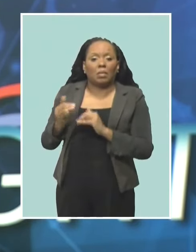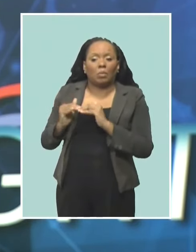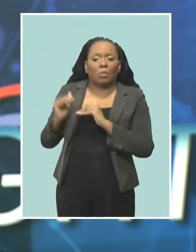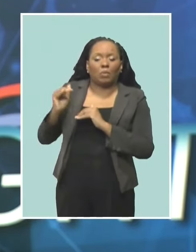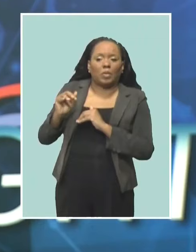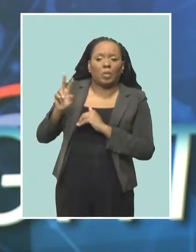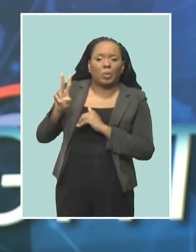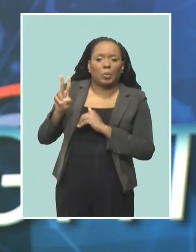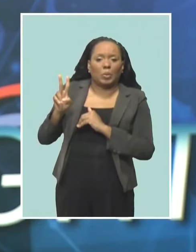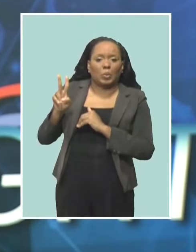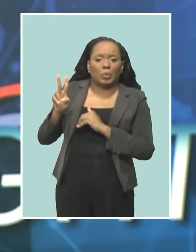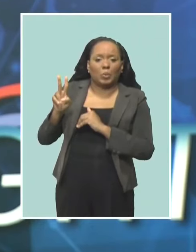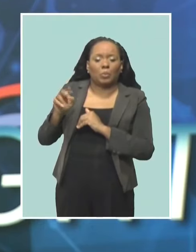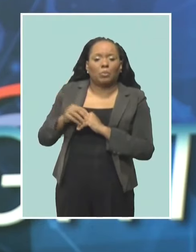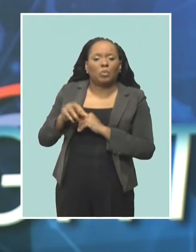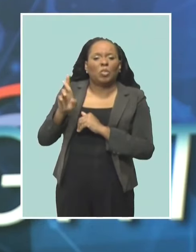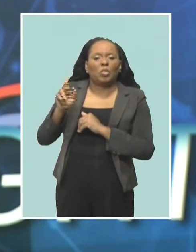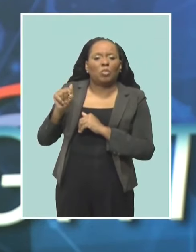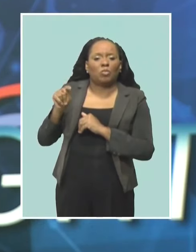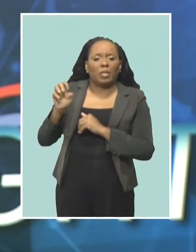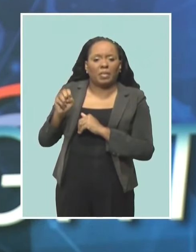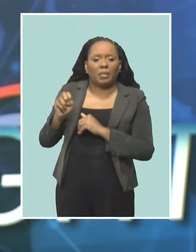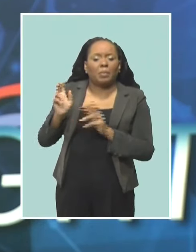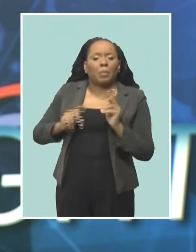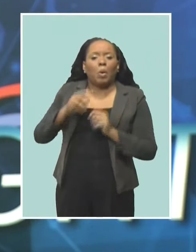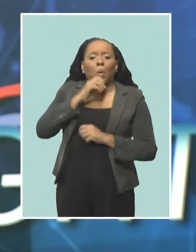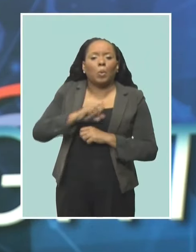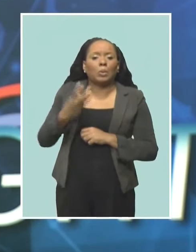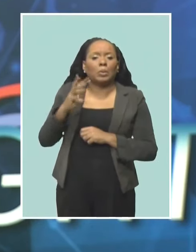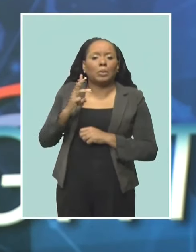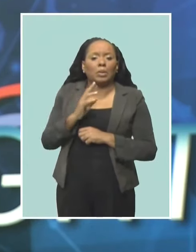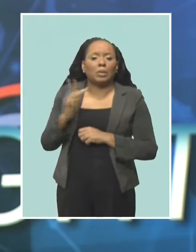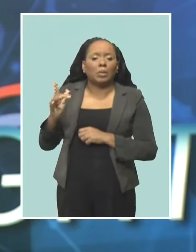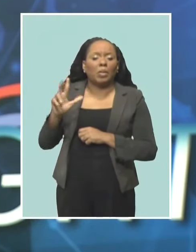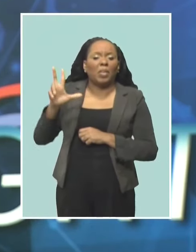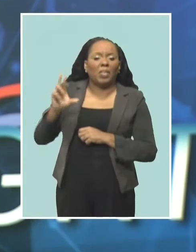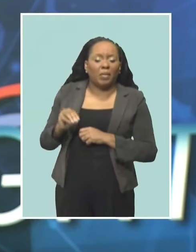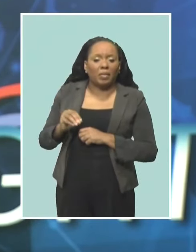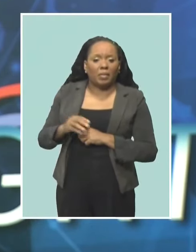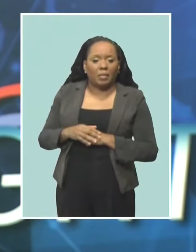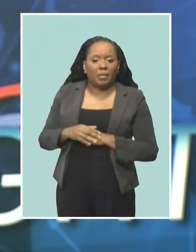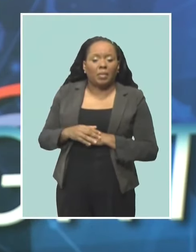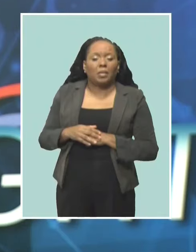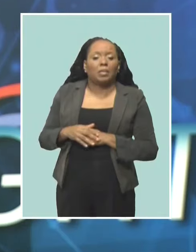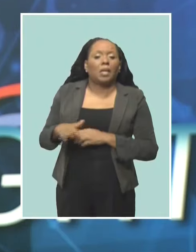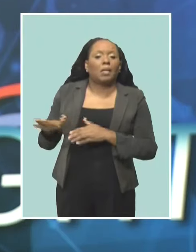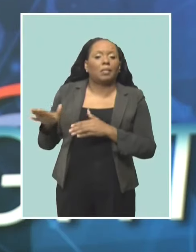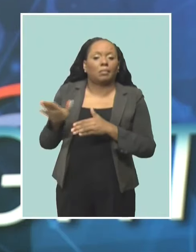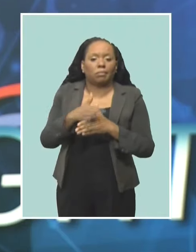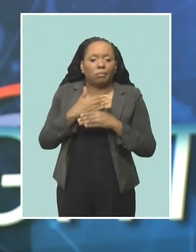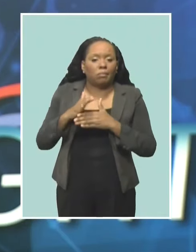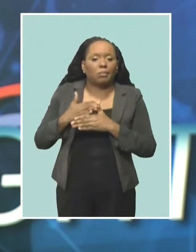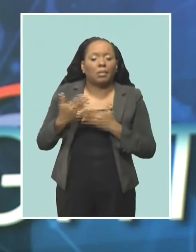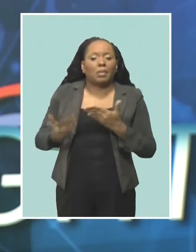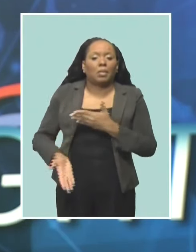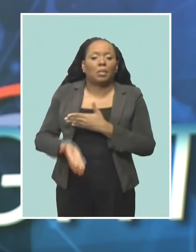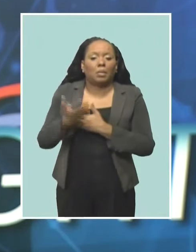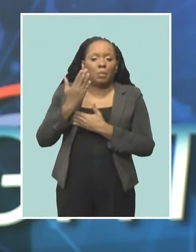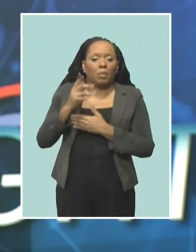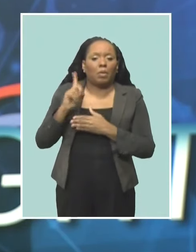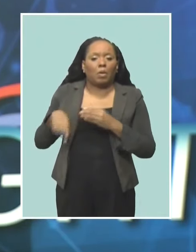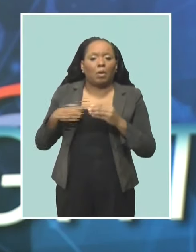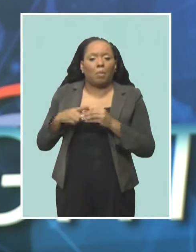is arising in people between the ages of 16 and 30. She shared information on Morning Barbados on a rapid